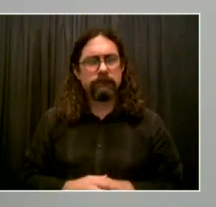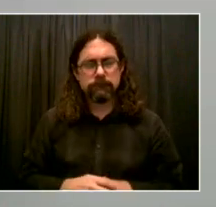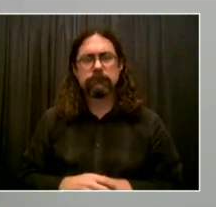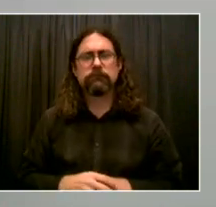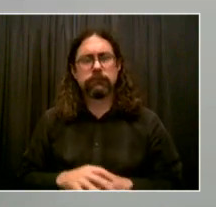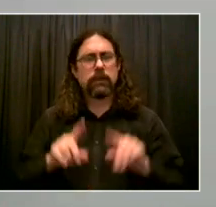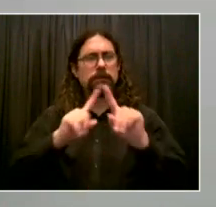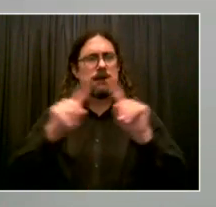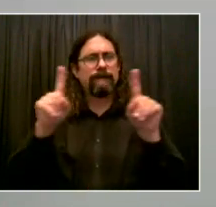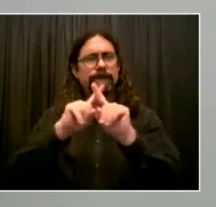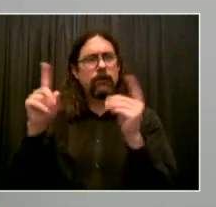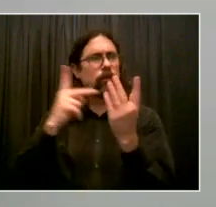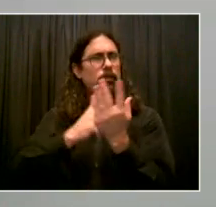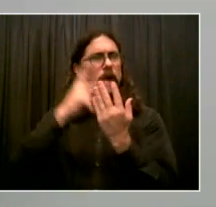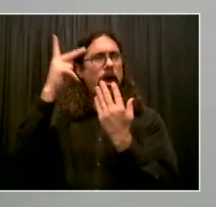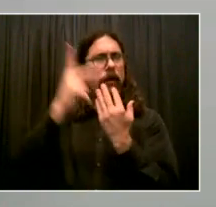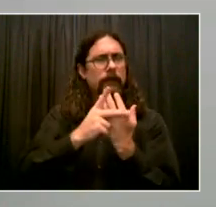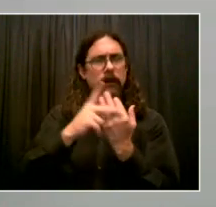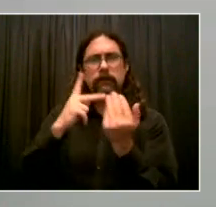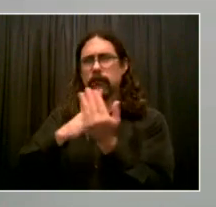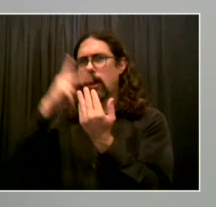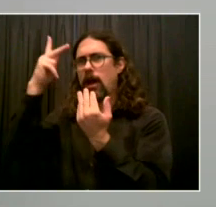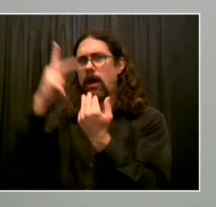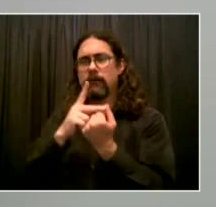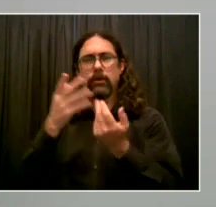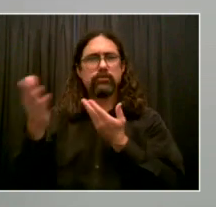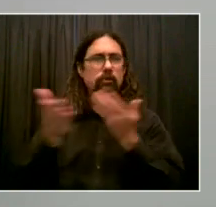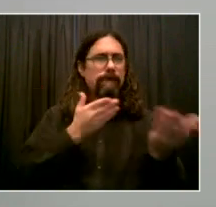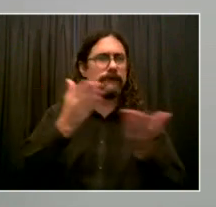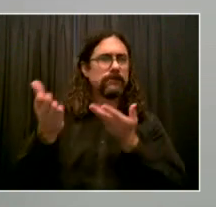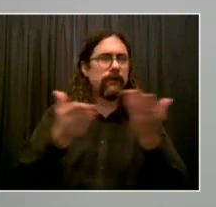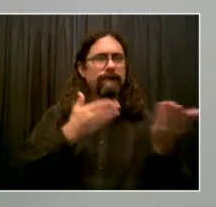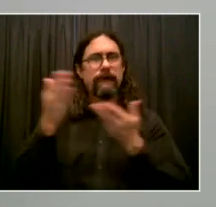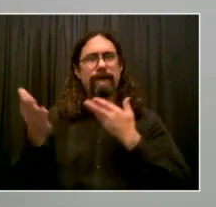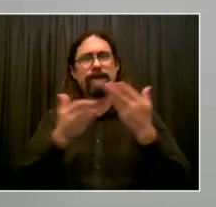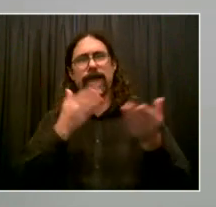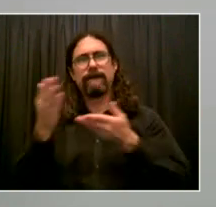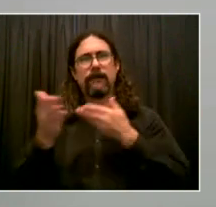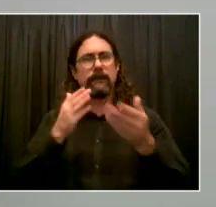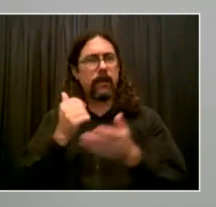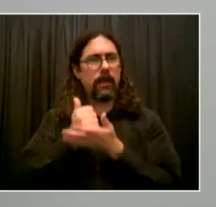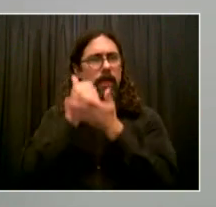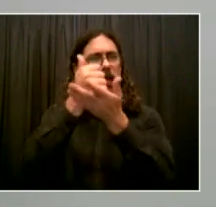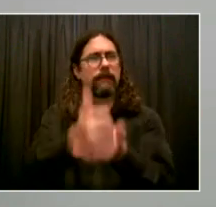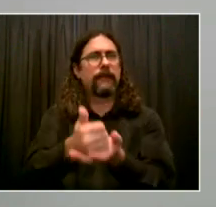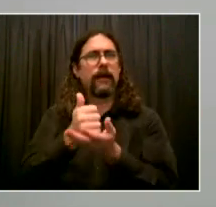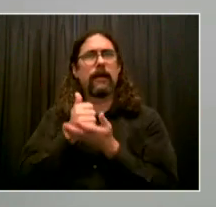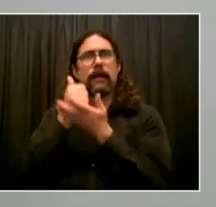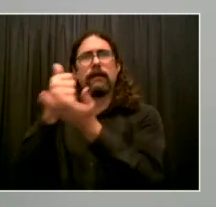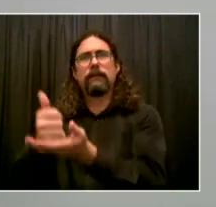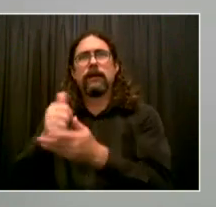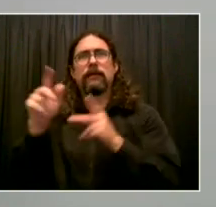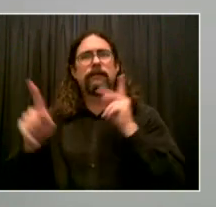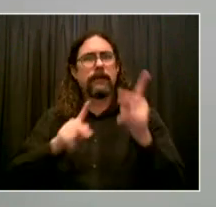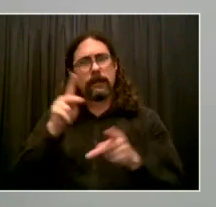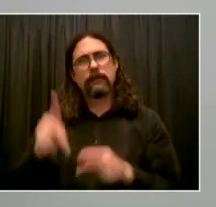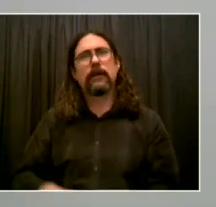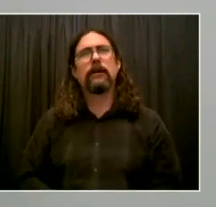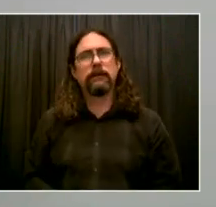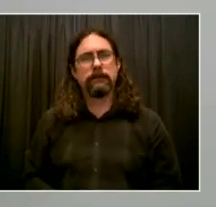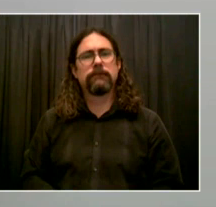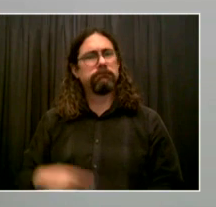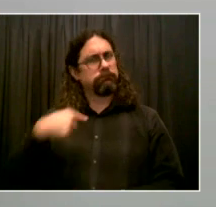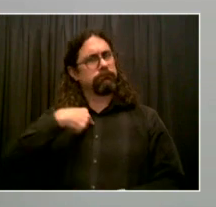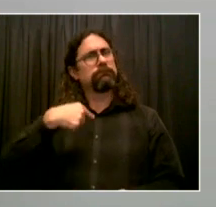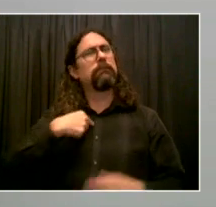And I'm from Jamaica, Queens. So as a Queens resident, I understand my community people and the patient I work closely